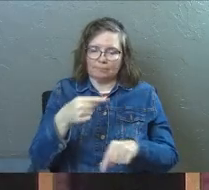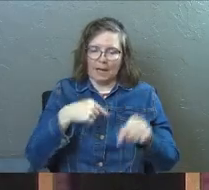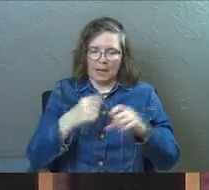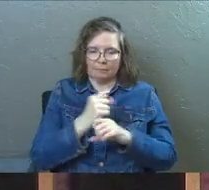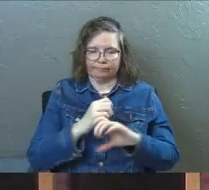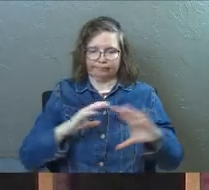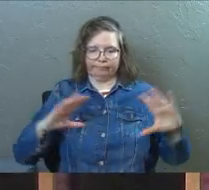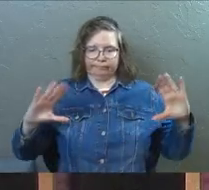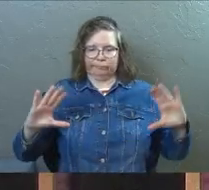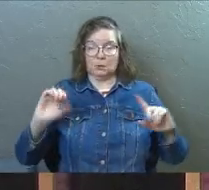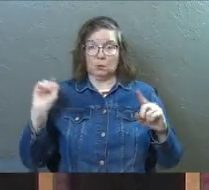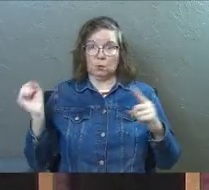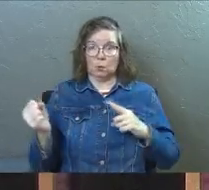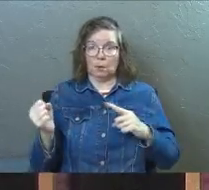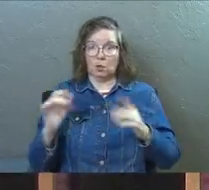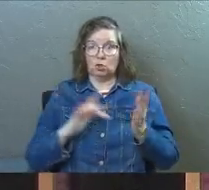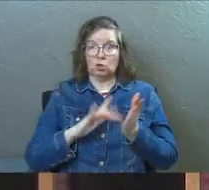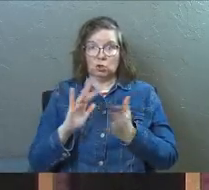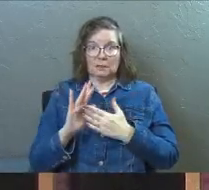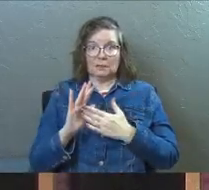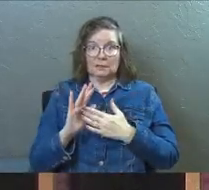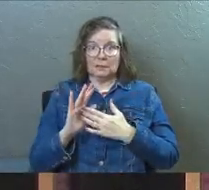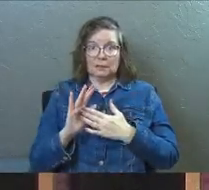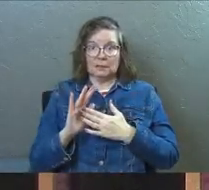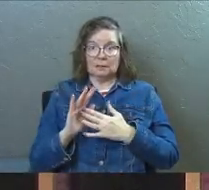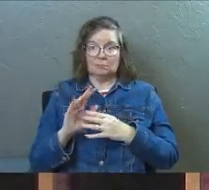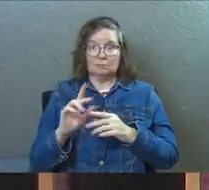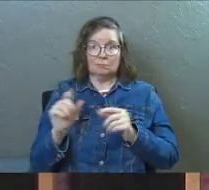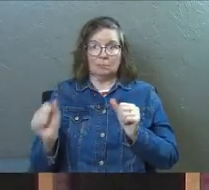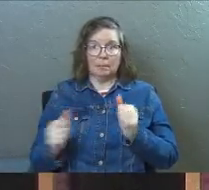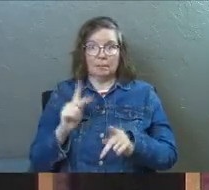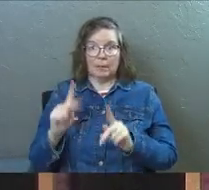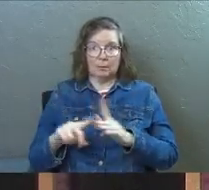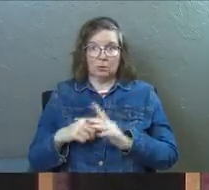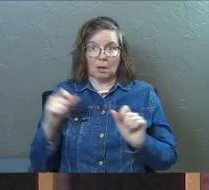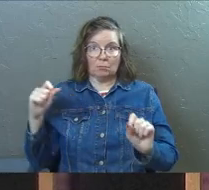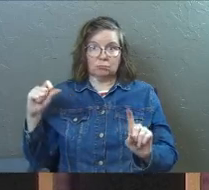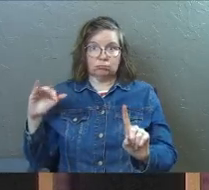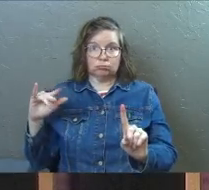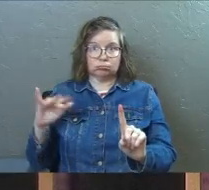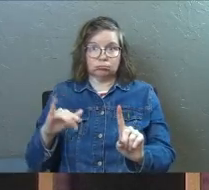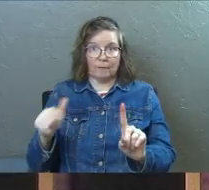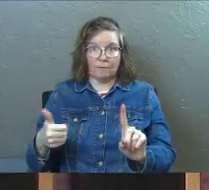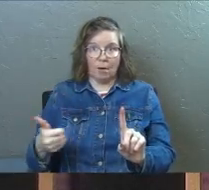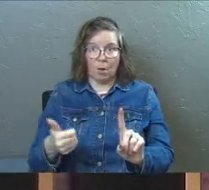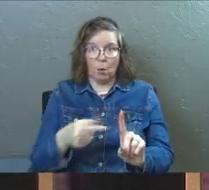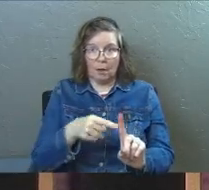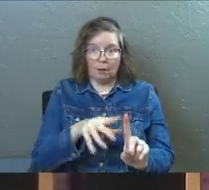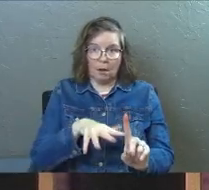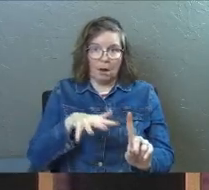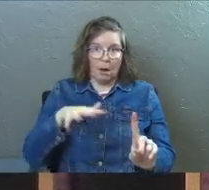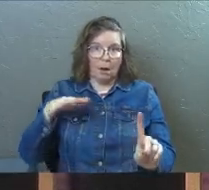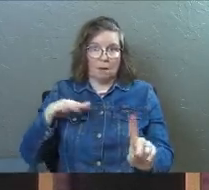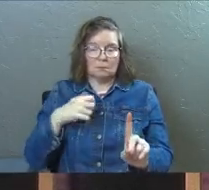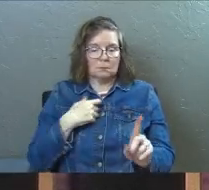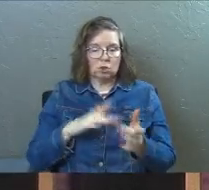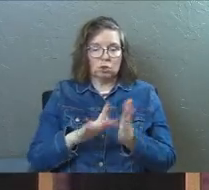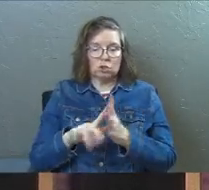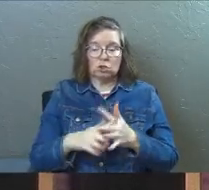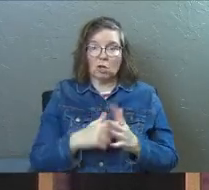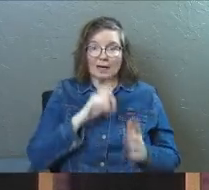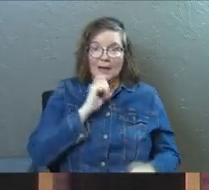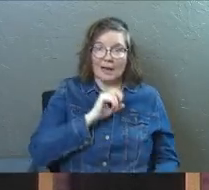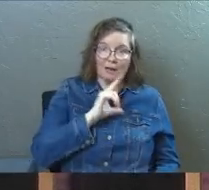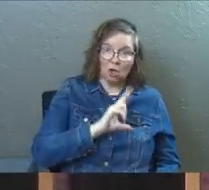Jesus has been amassing followers for two years of his earthly ministry. If you know his timeline, Jesus started at